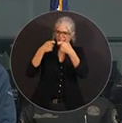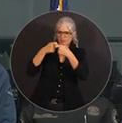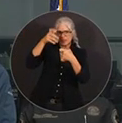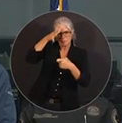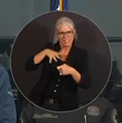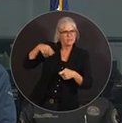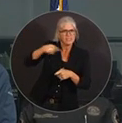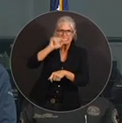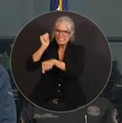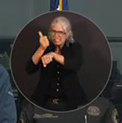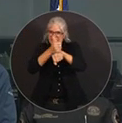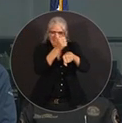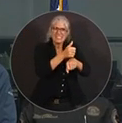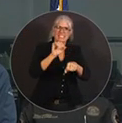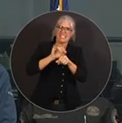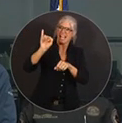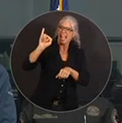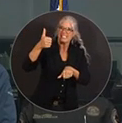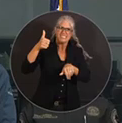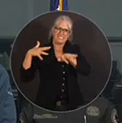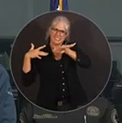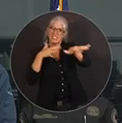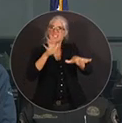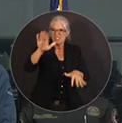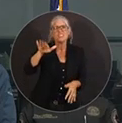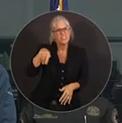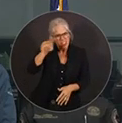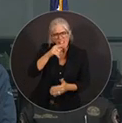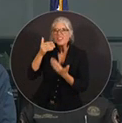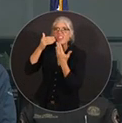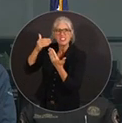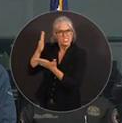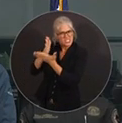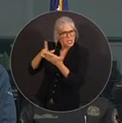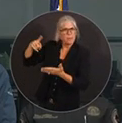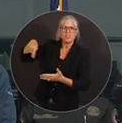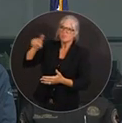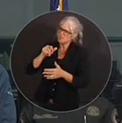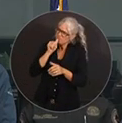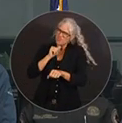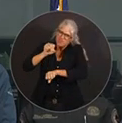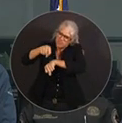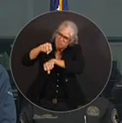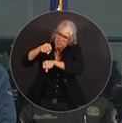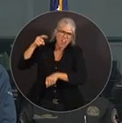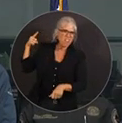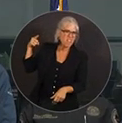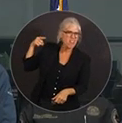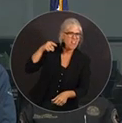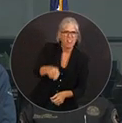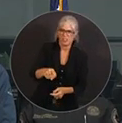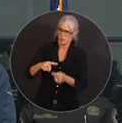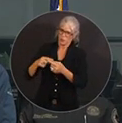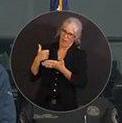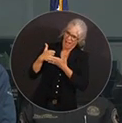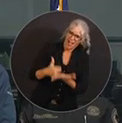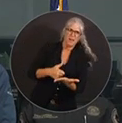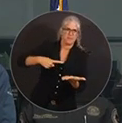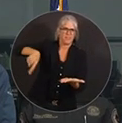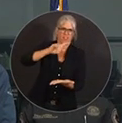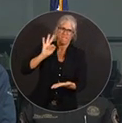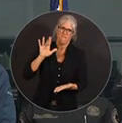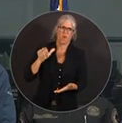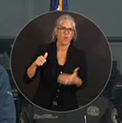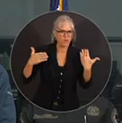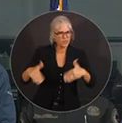and you should be thankful for that. I just know some of them have traveled a long way to be able to be here and to be able to help get the power